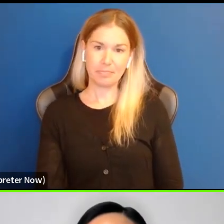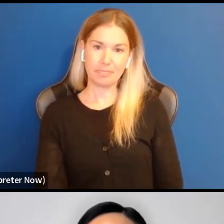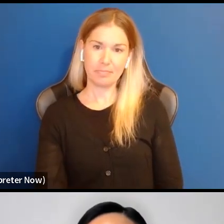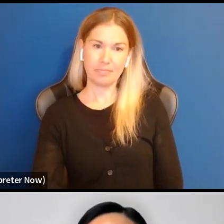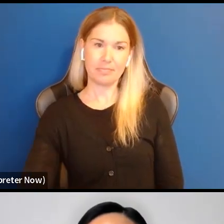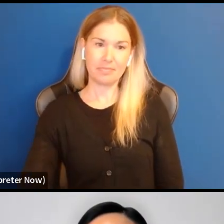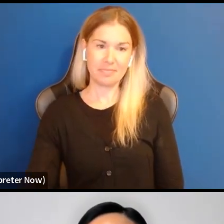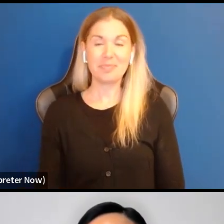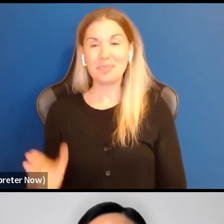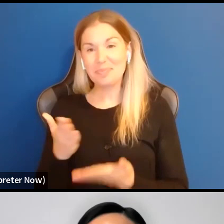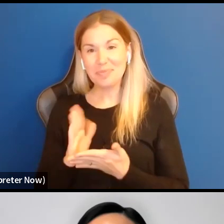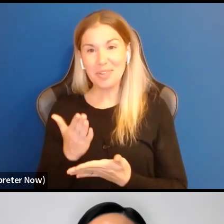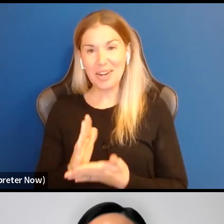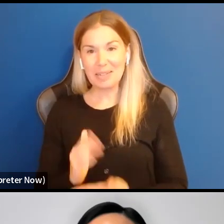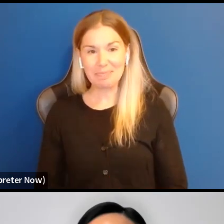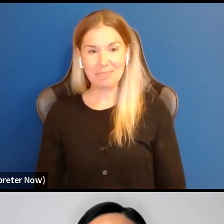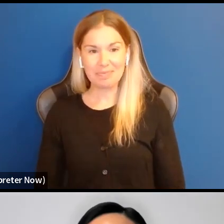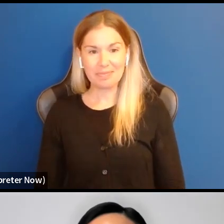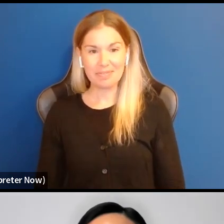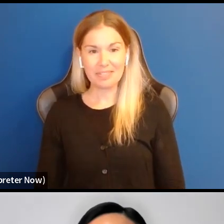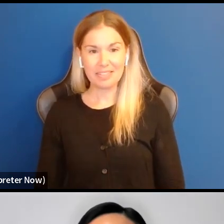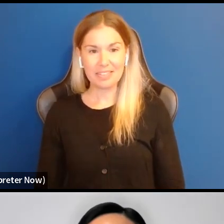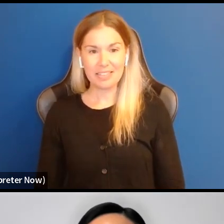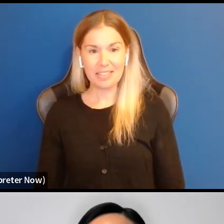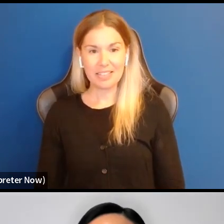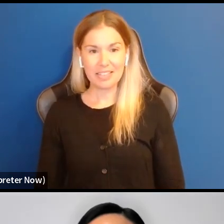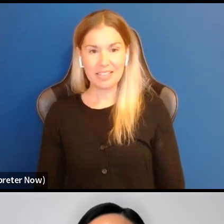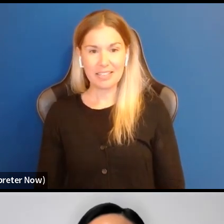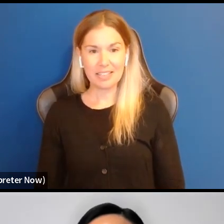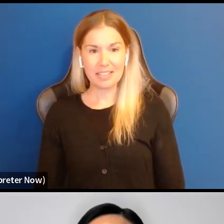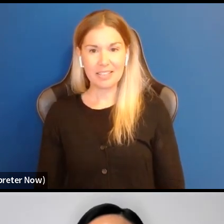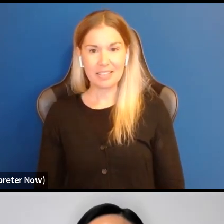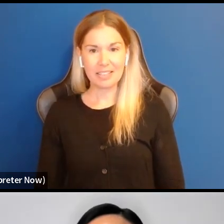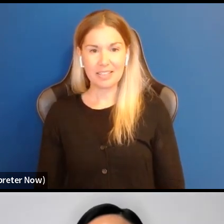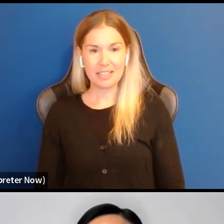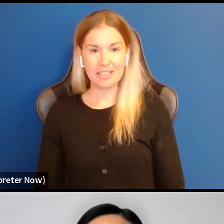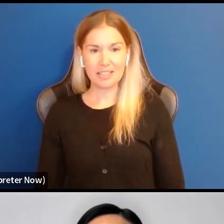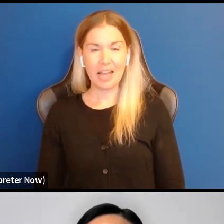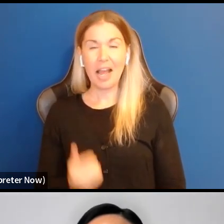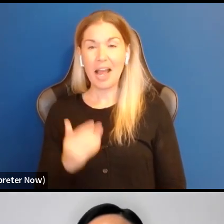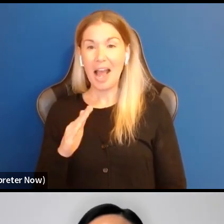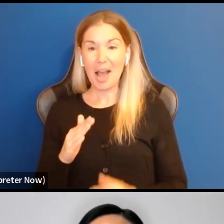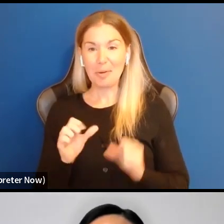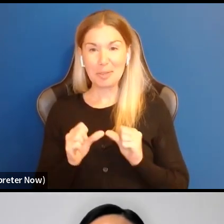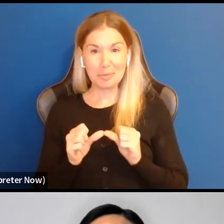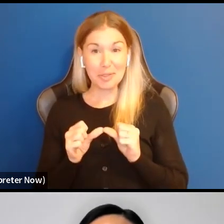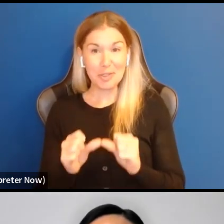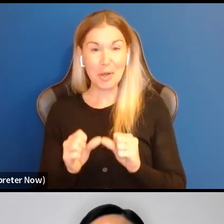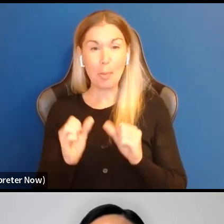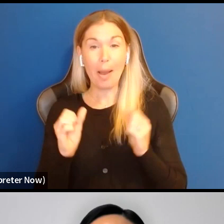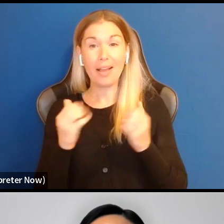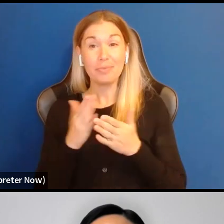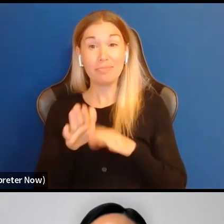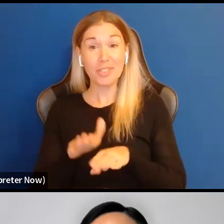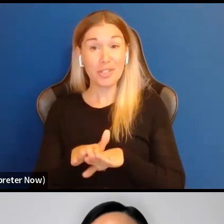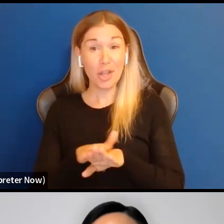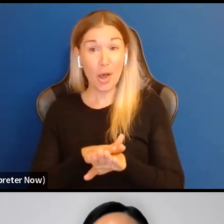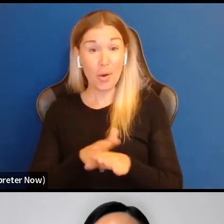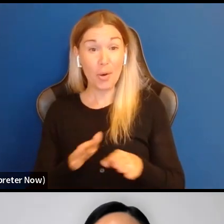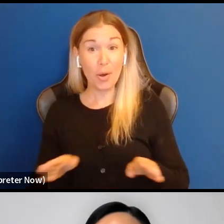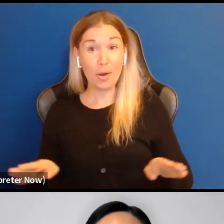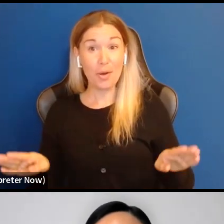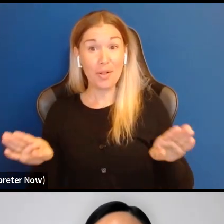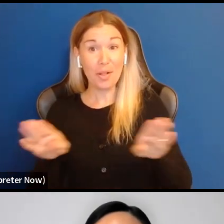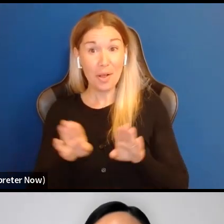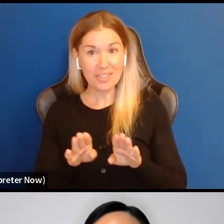All right. I'm going to resume this, the slow closing, uh, unless something